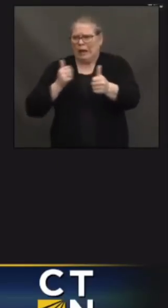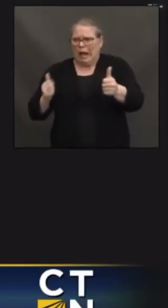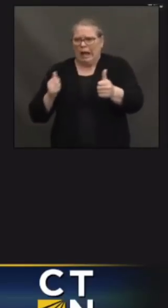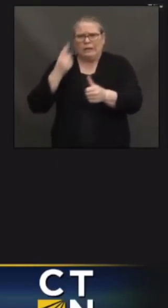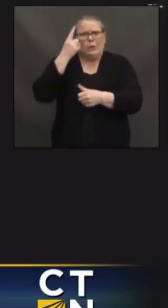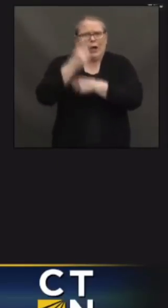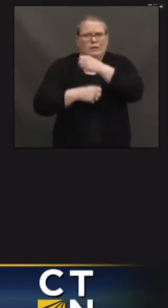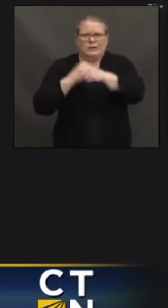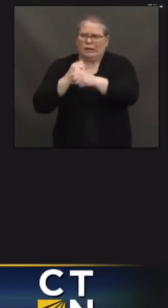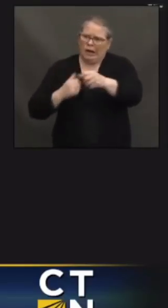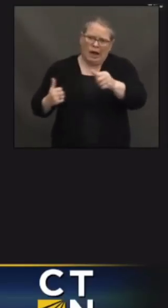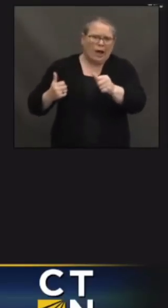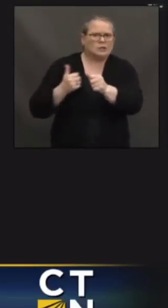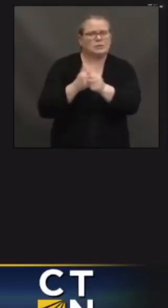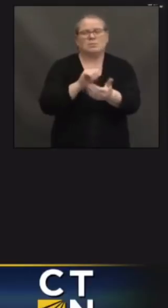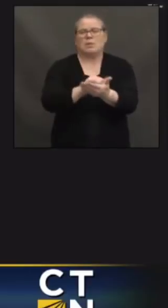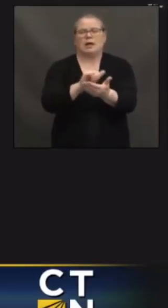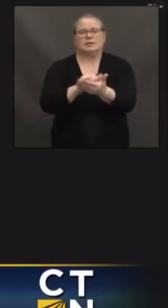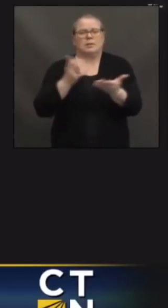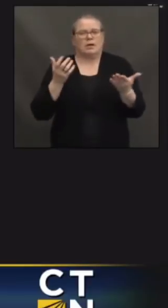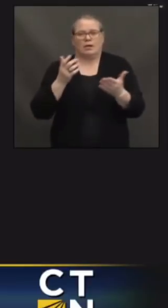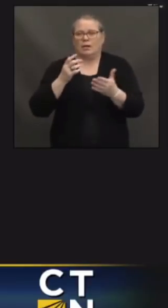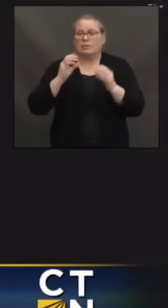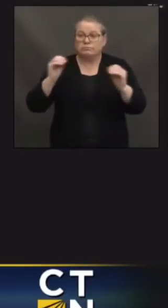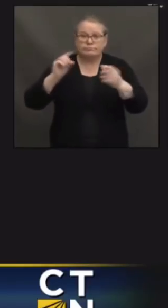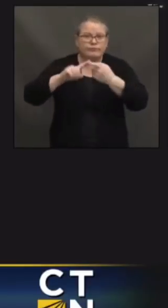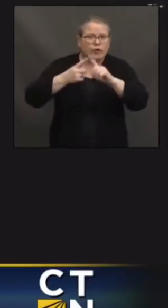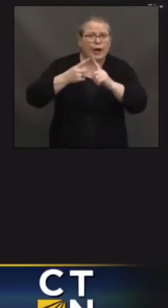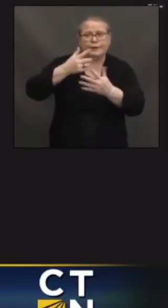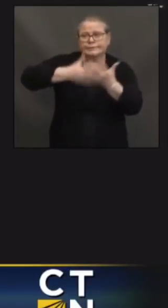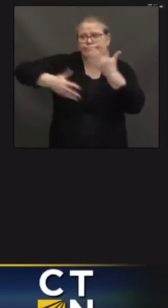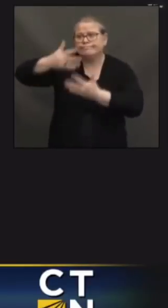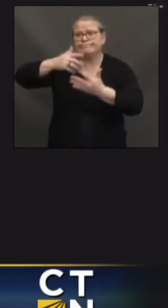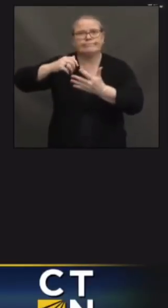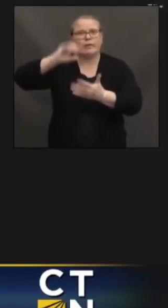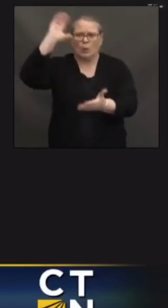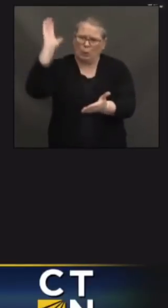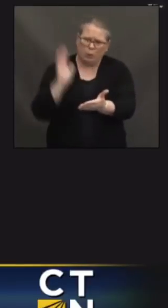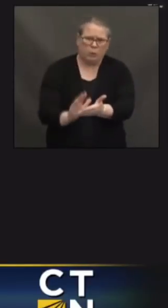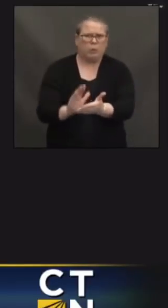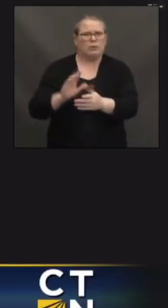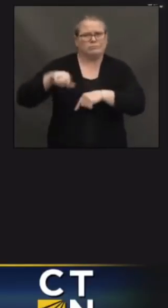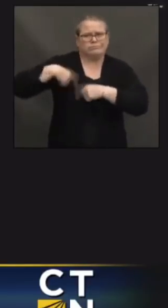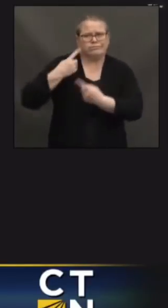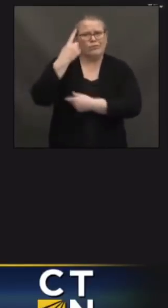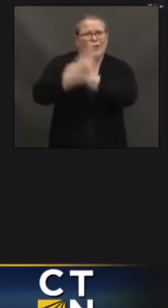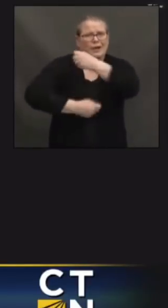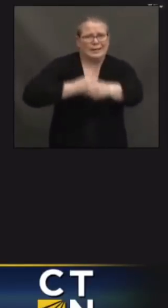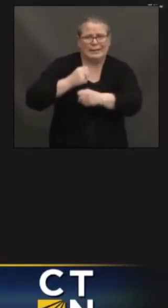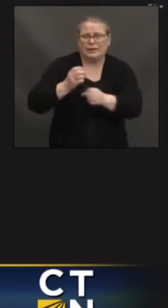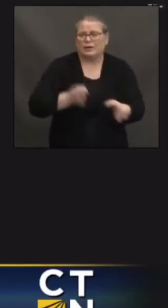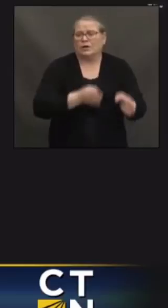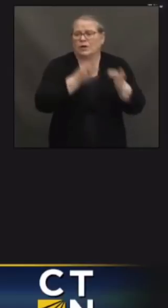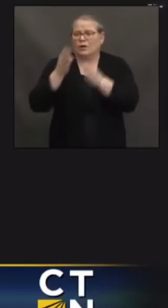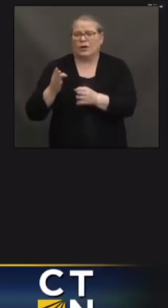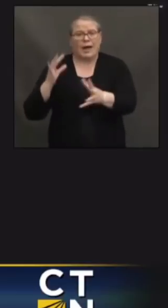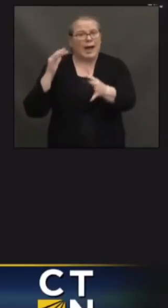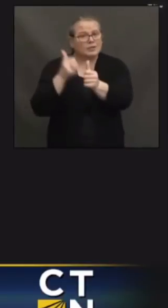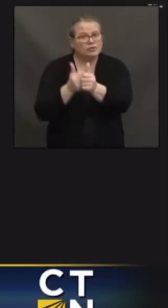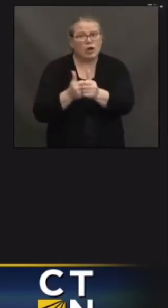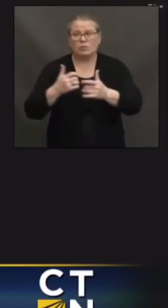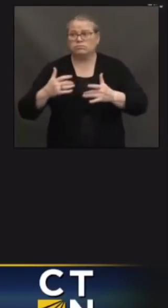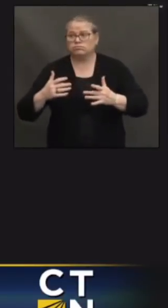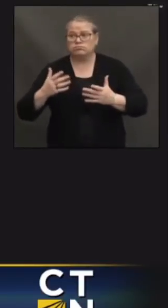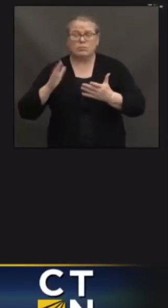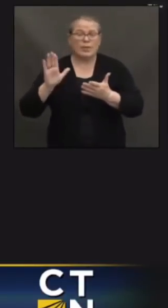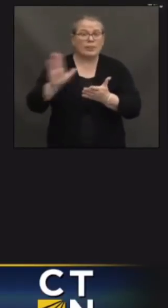unsafe environment in a year. So, I think school systems are going to be able to take this money and allocate